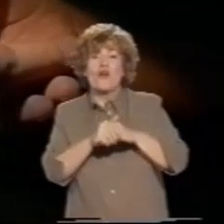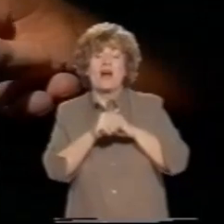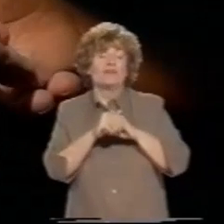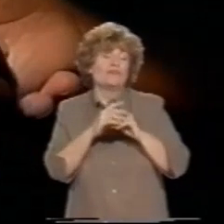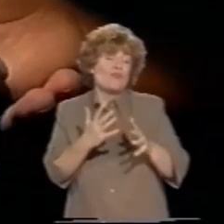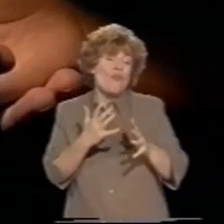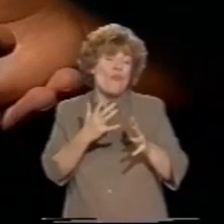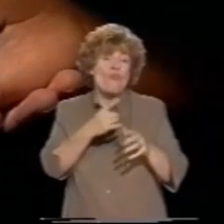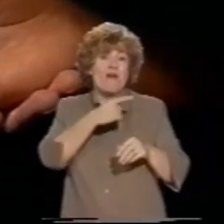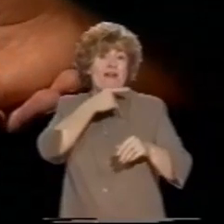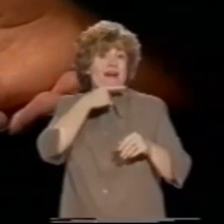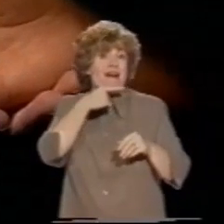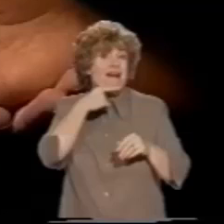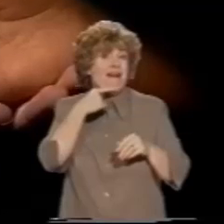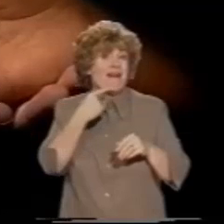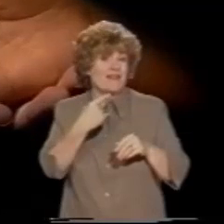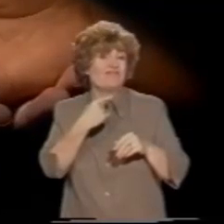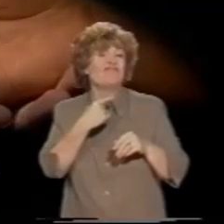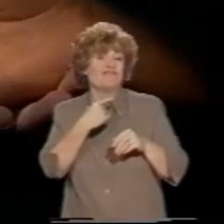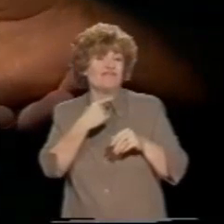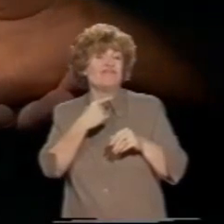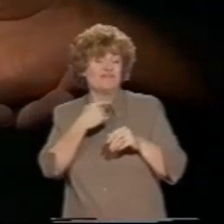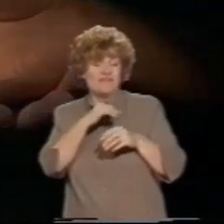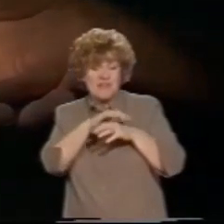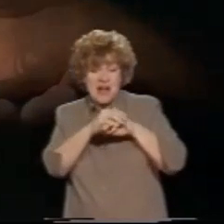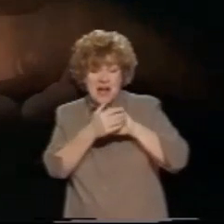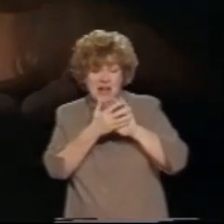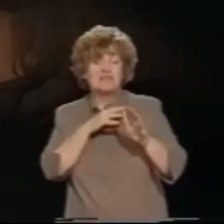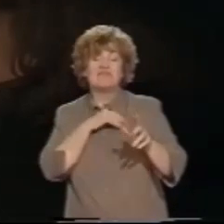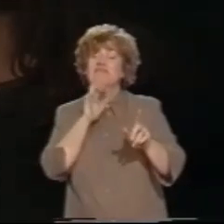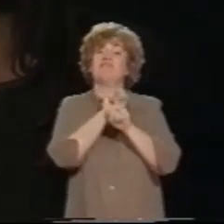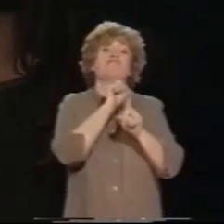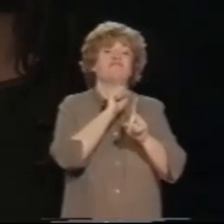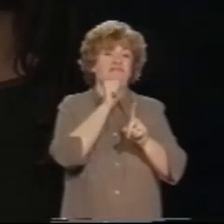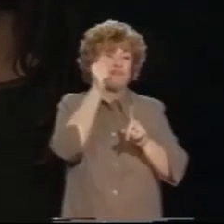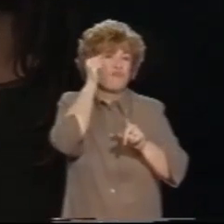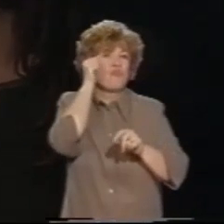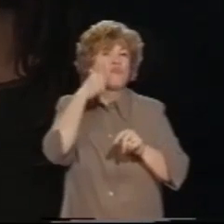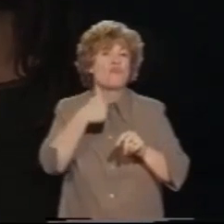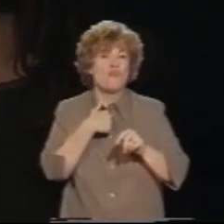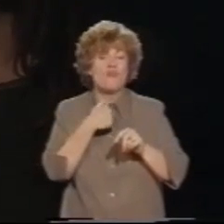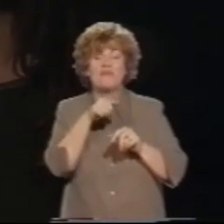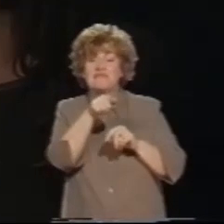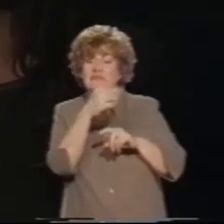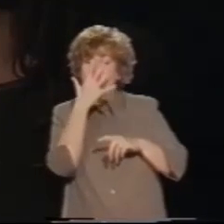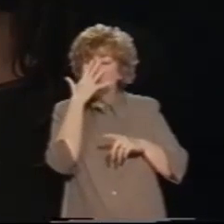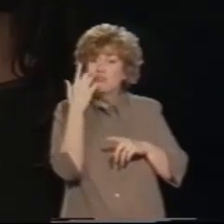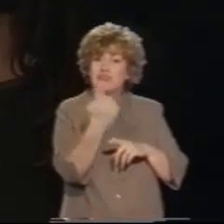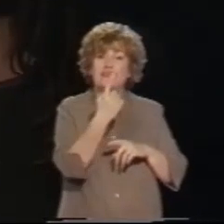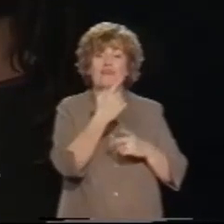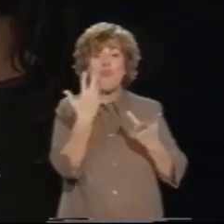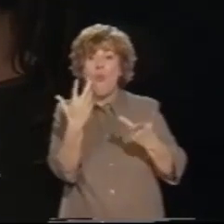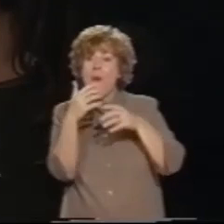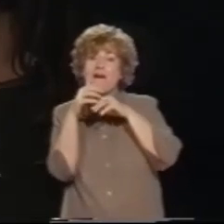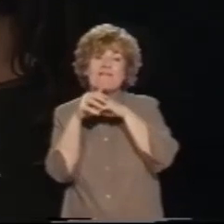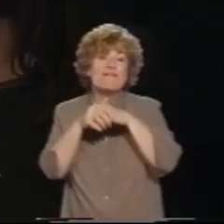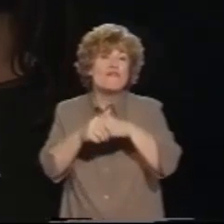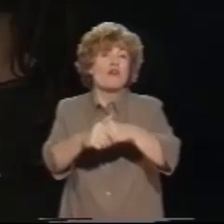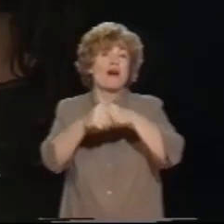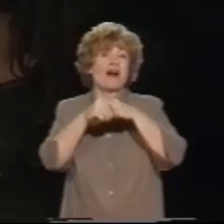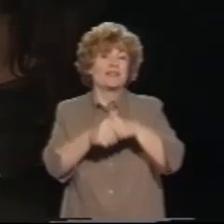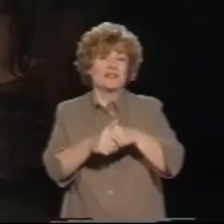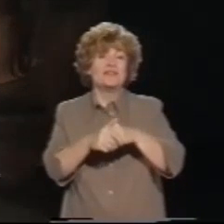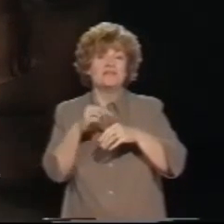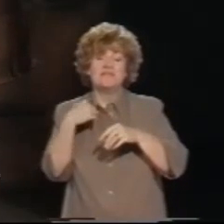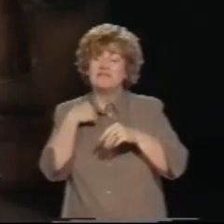All is revealed in a touch of a hand Who is this stranger? And who is a friend? I can see